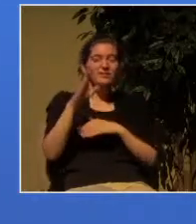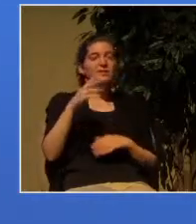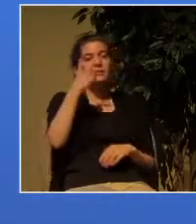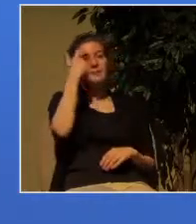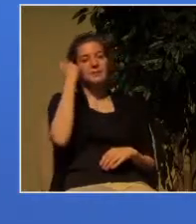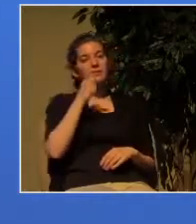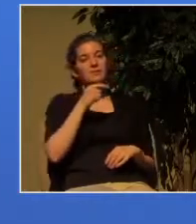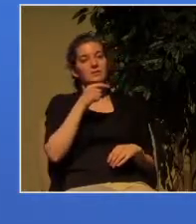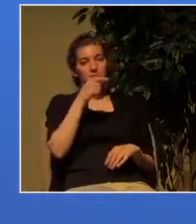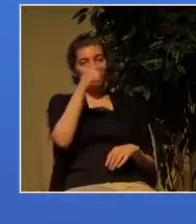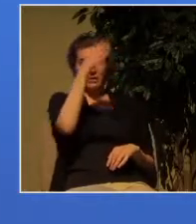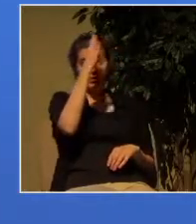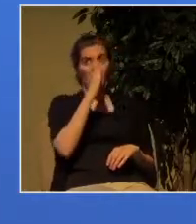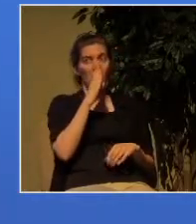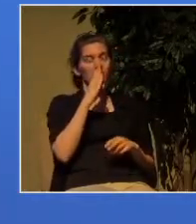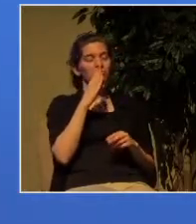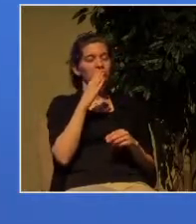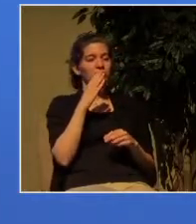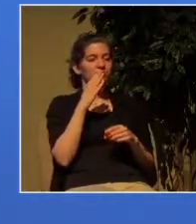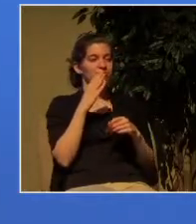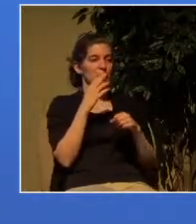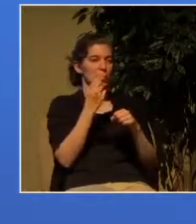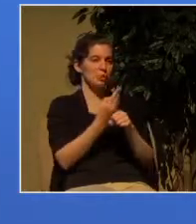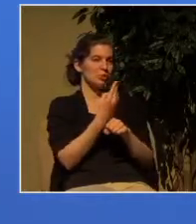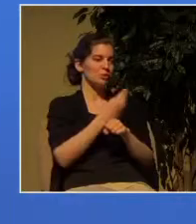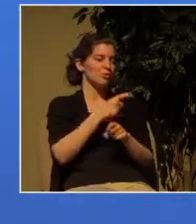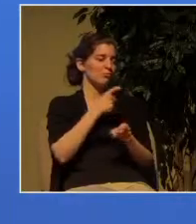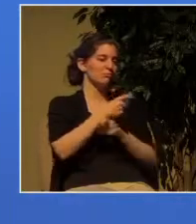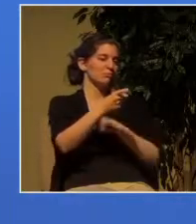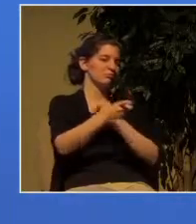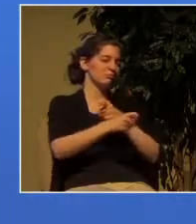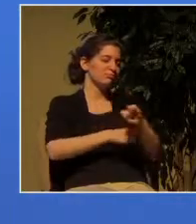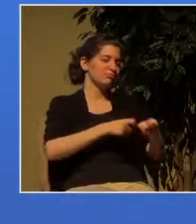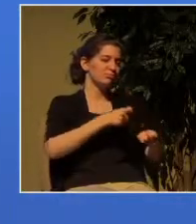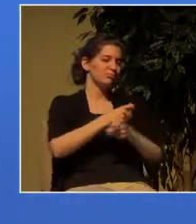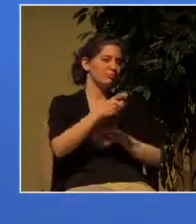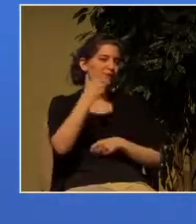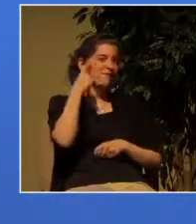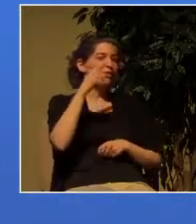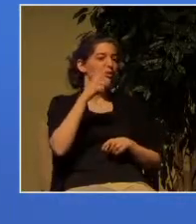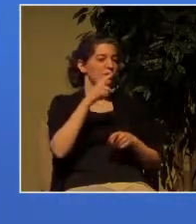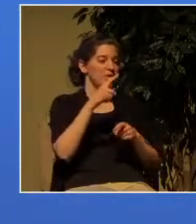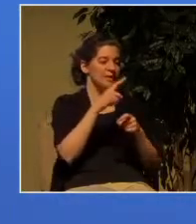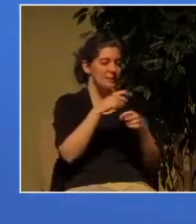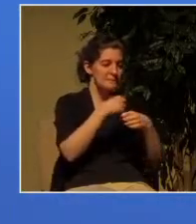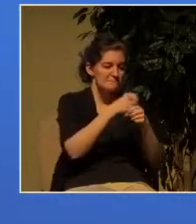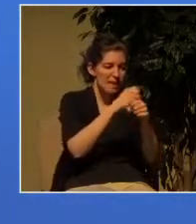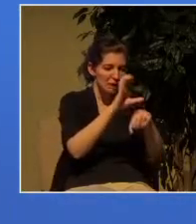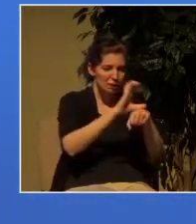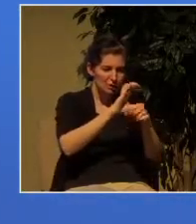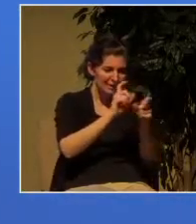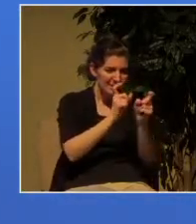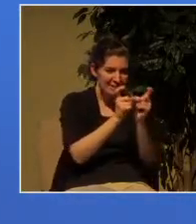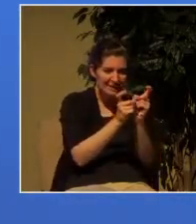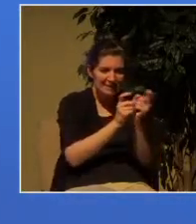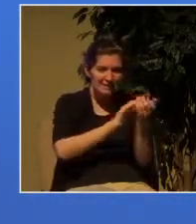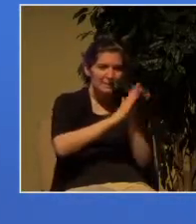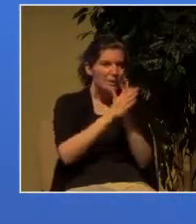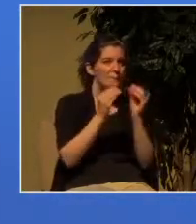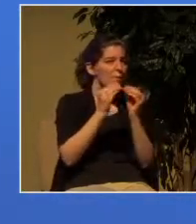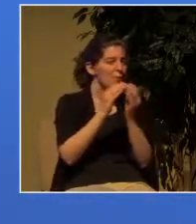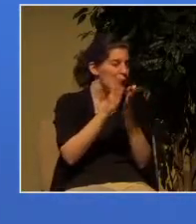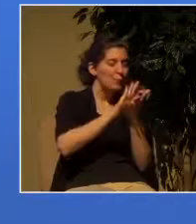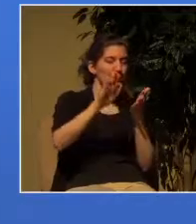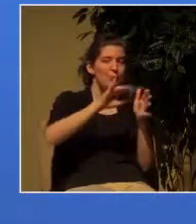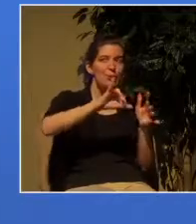to refine the church and if we can move these slides along please then we will come to verse